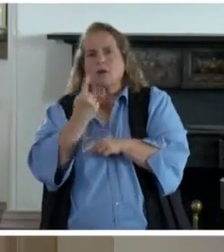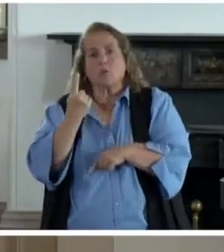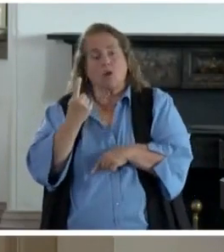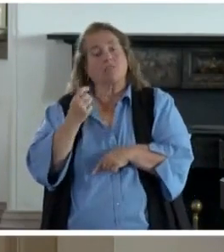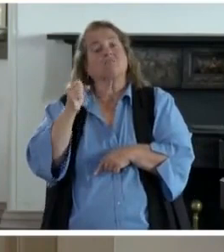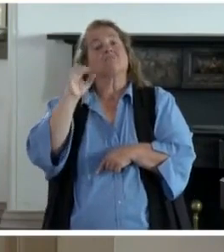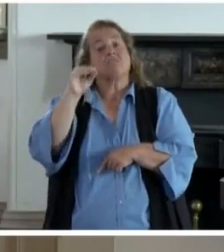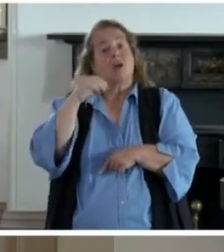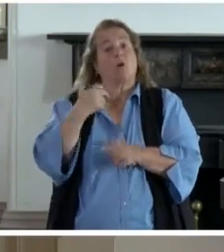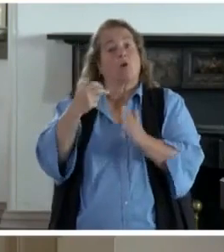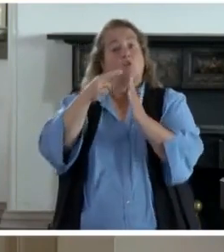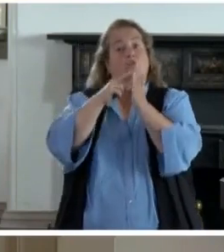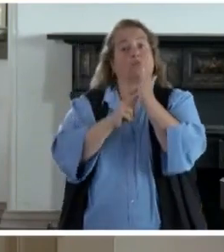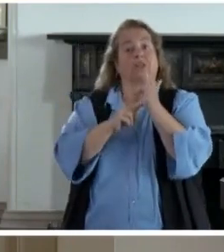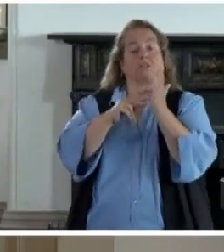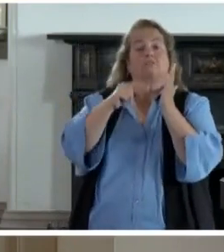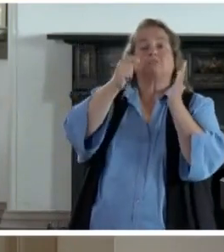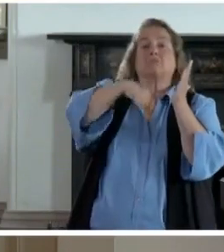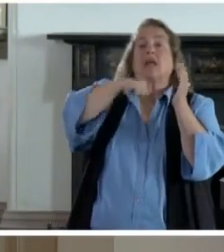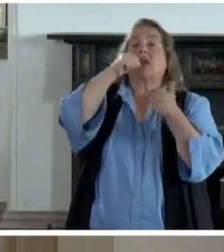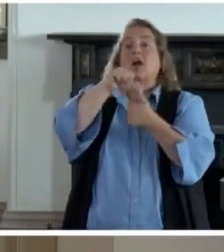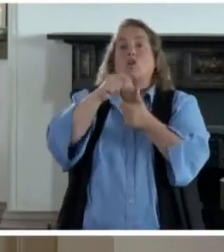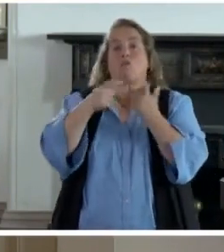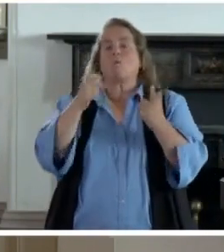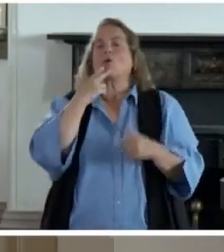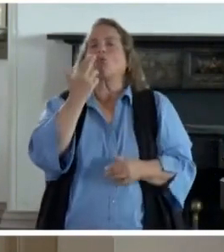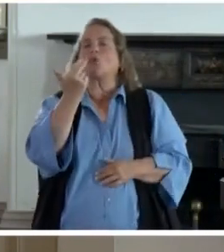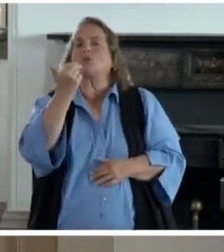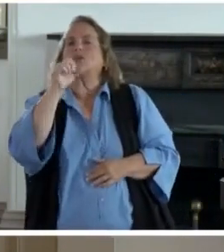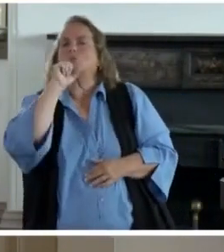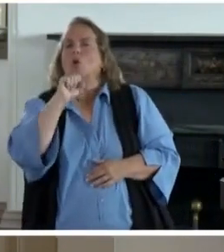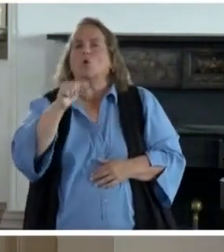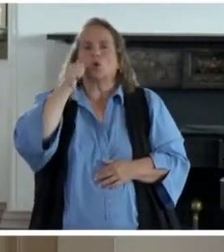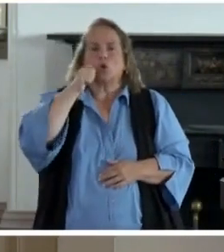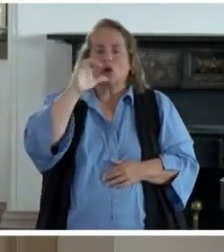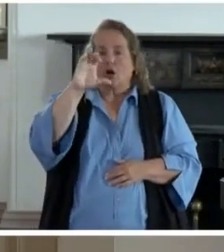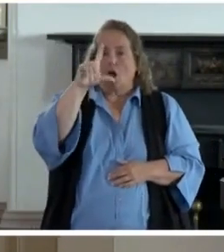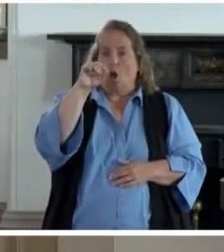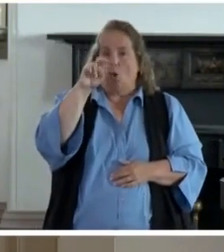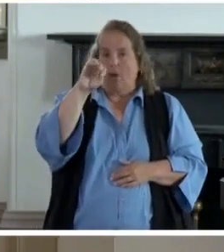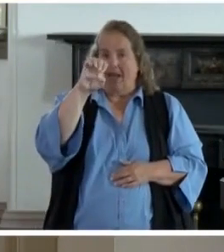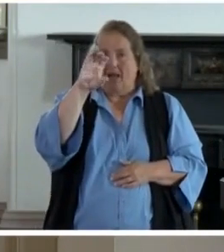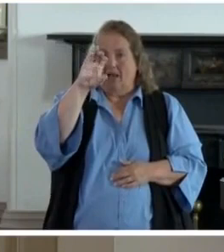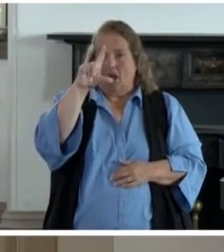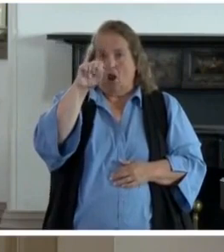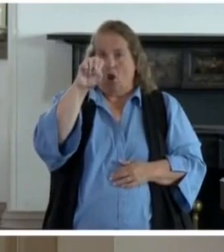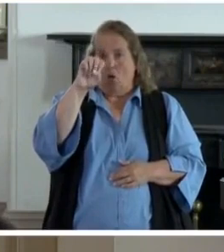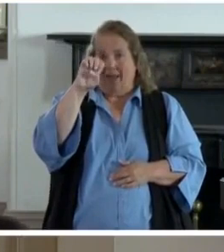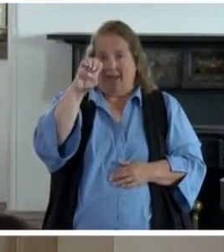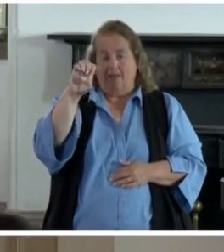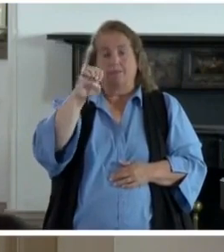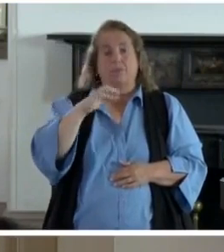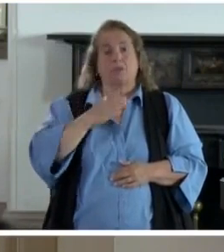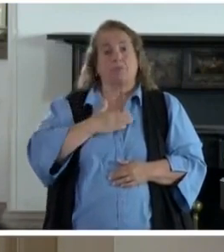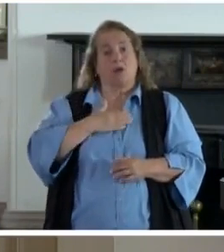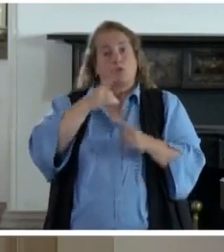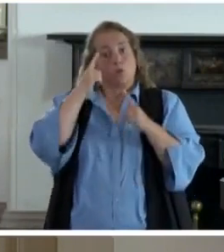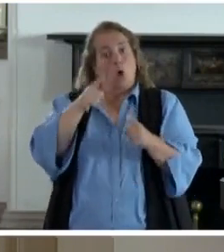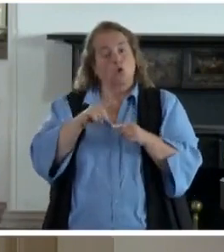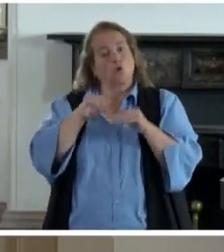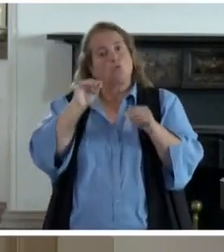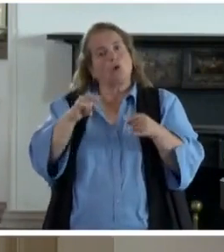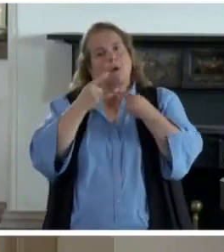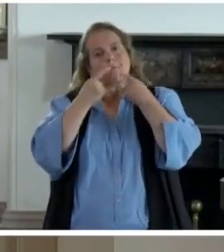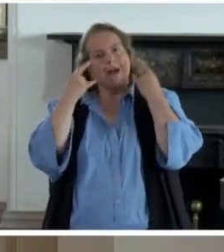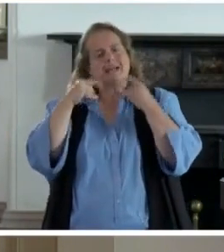13-year-old, Chloe. Chloe says, our goal is to put a mask in the hands of as many kids as possible to help